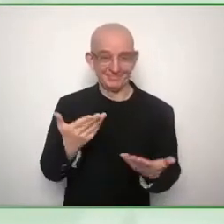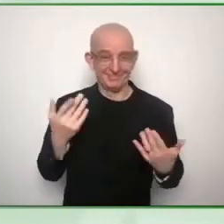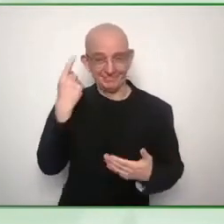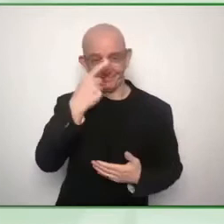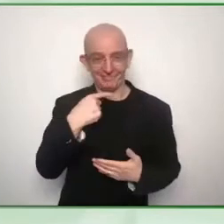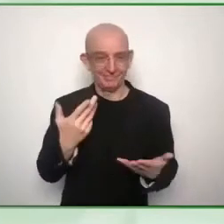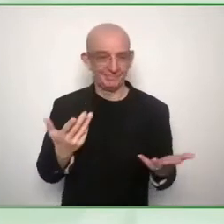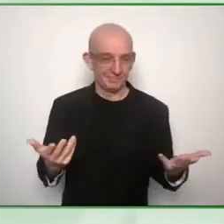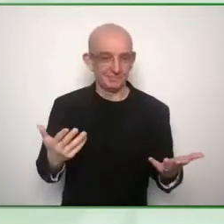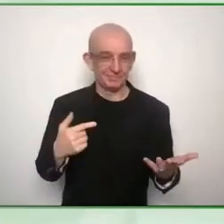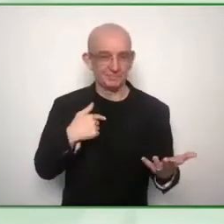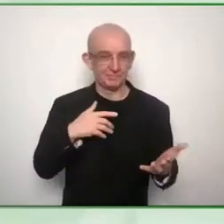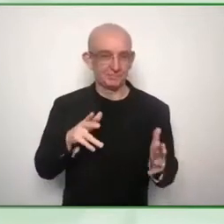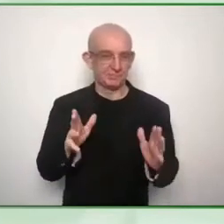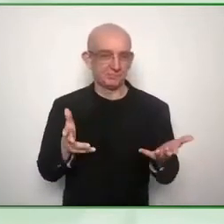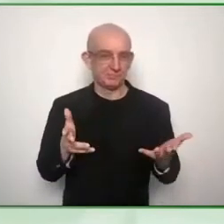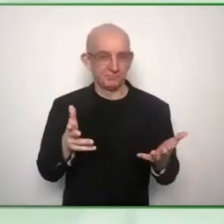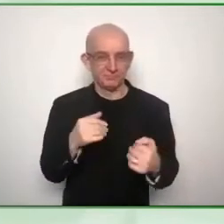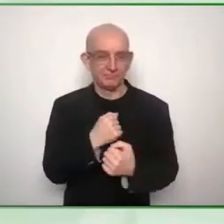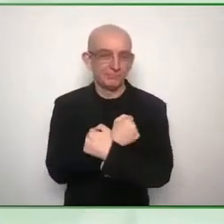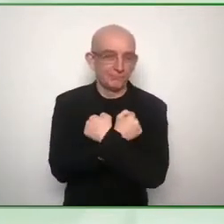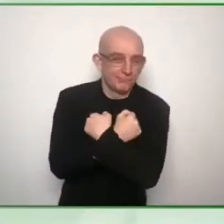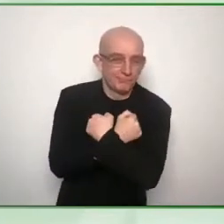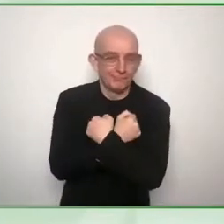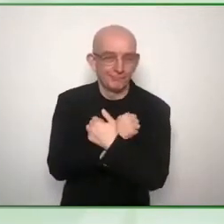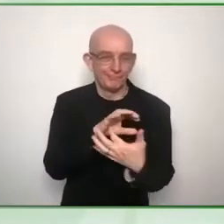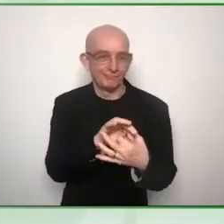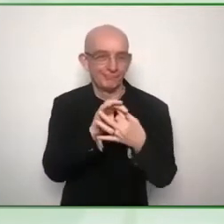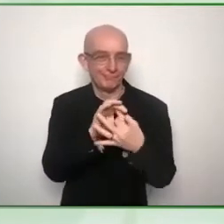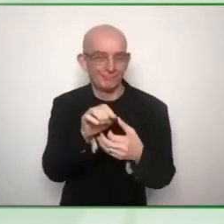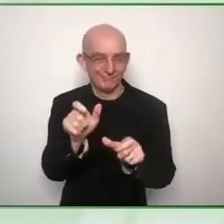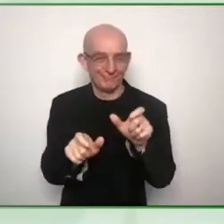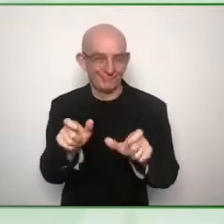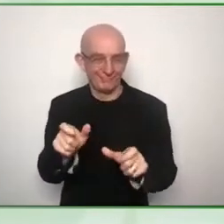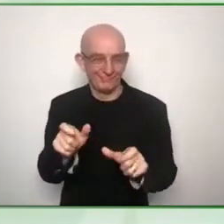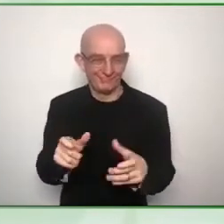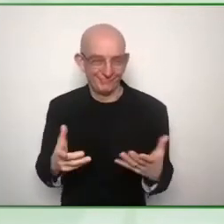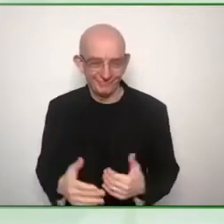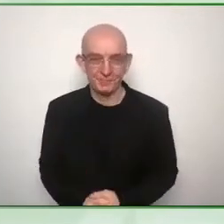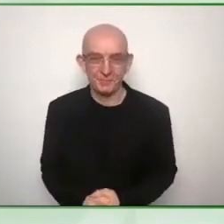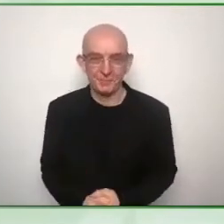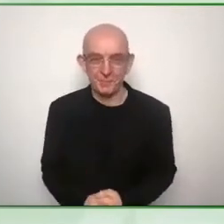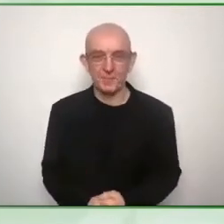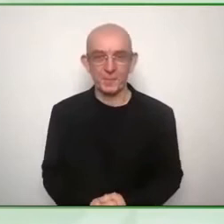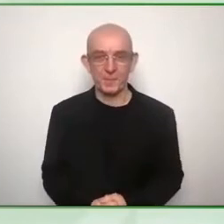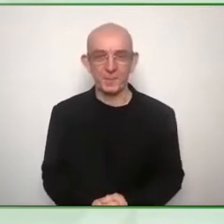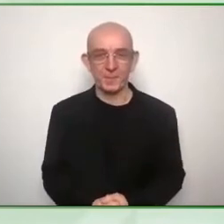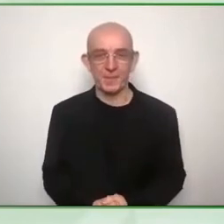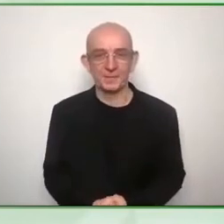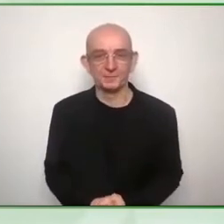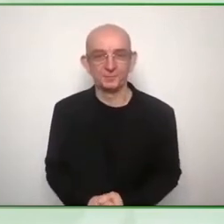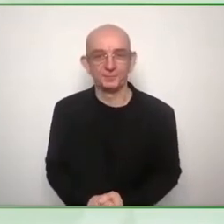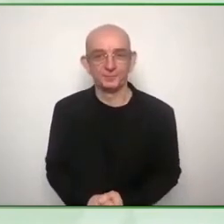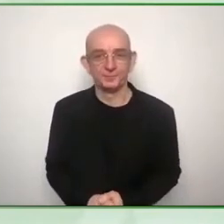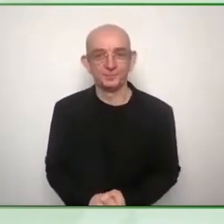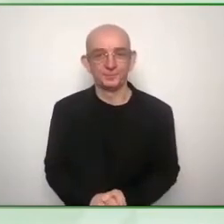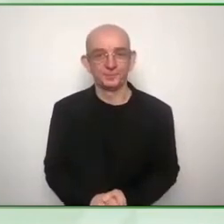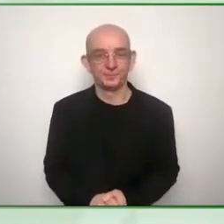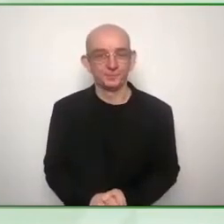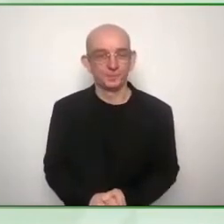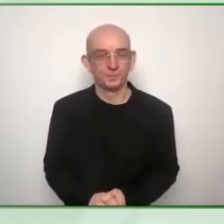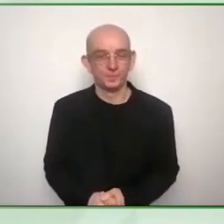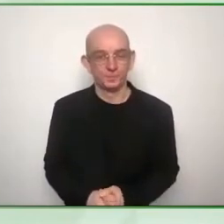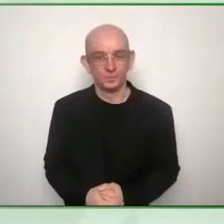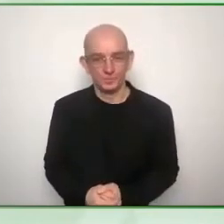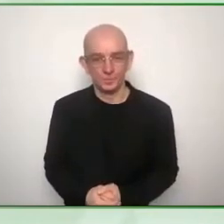phase and kind of how that was structured when it comes to the online accessibility ability toolkit of the government of